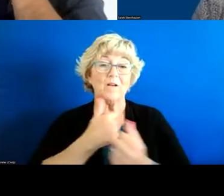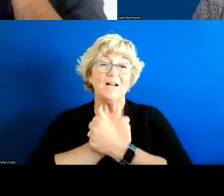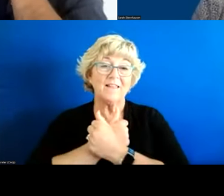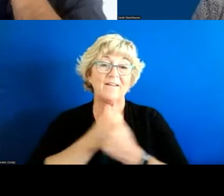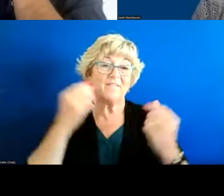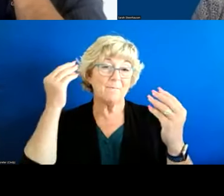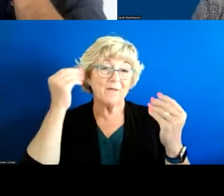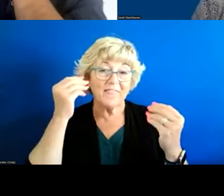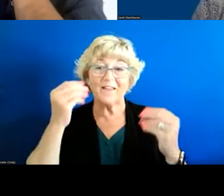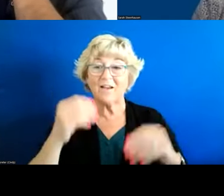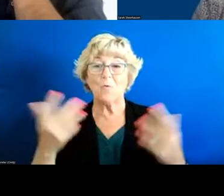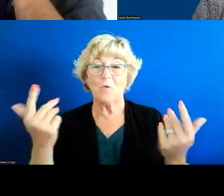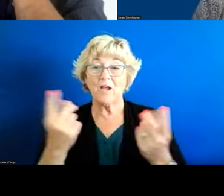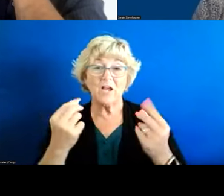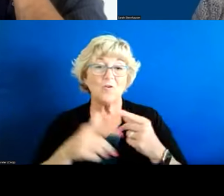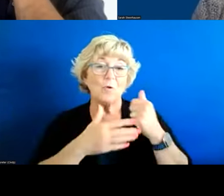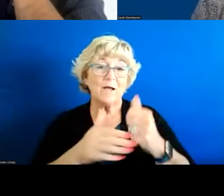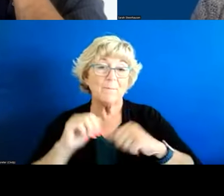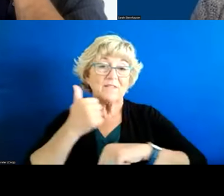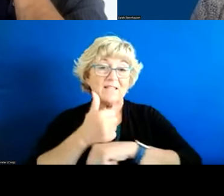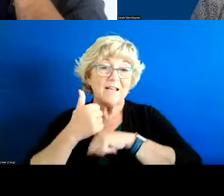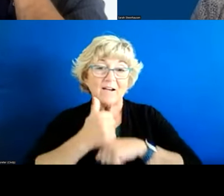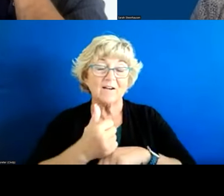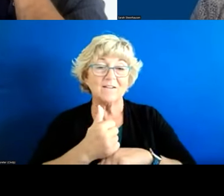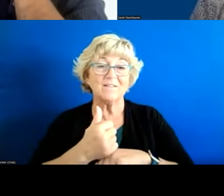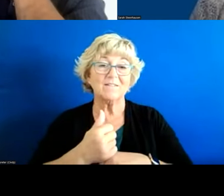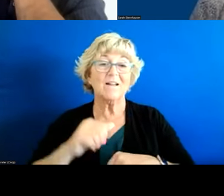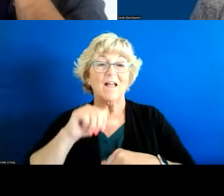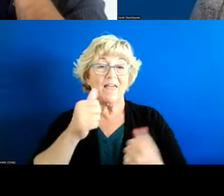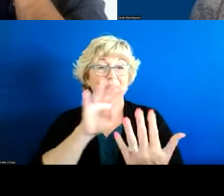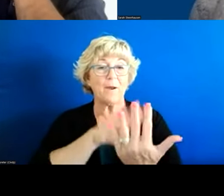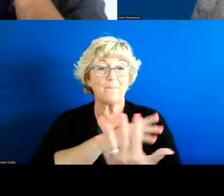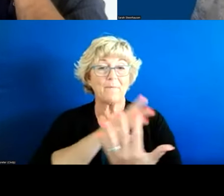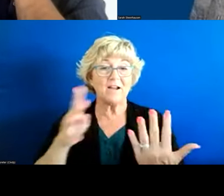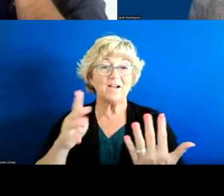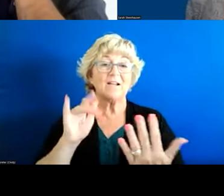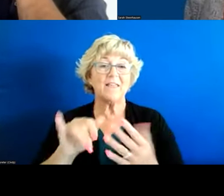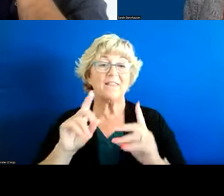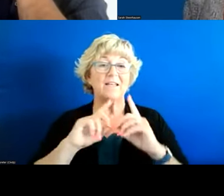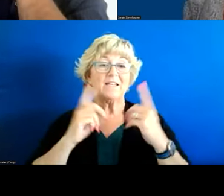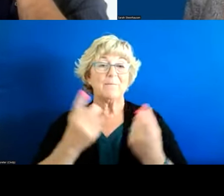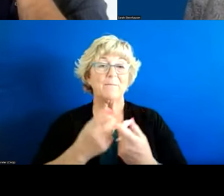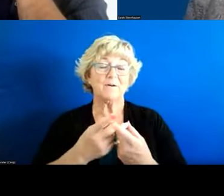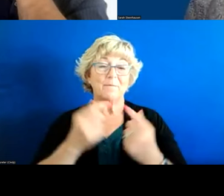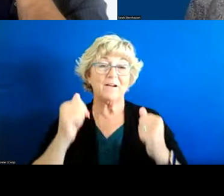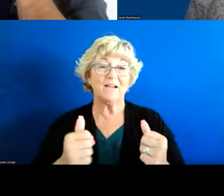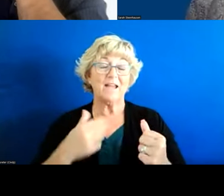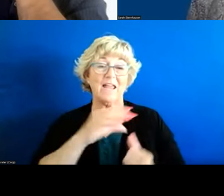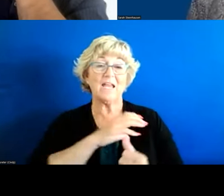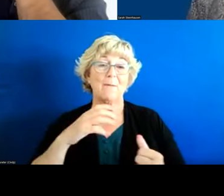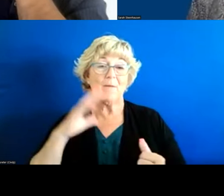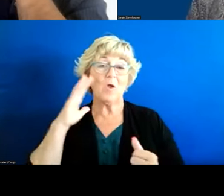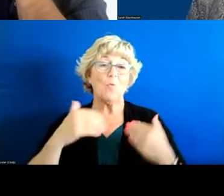where what can we do to help set up the some core metrics so that the department will have and this committee will have